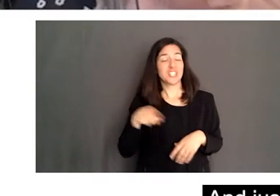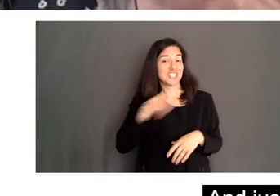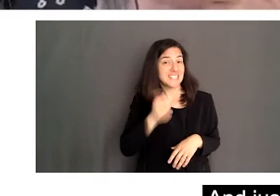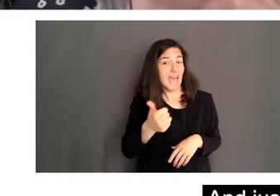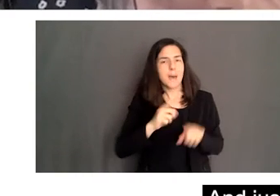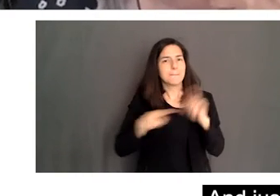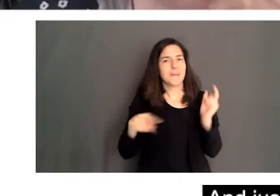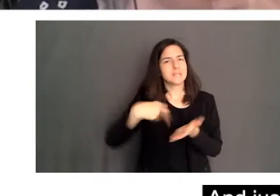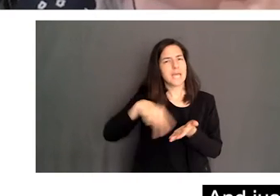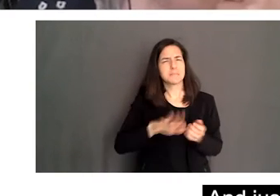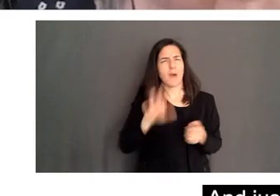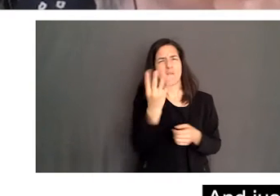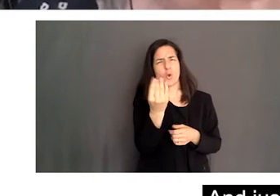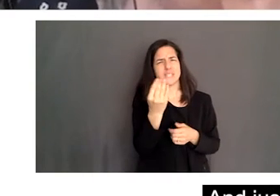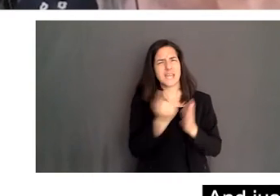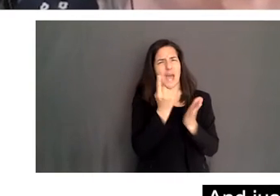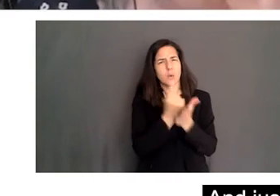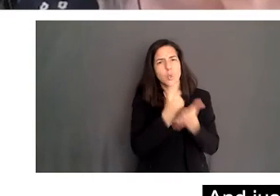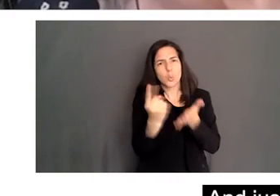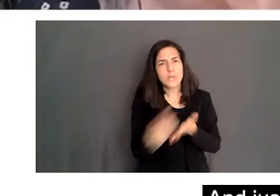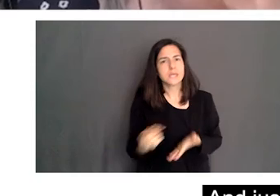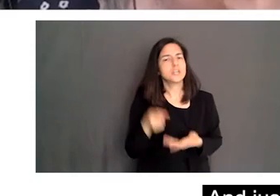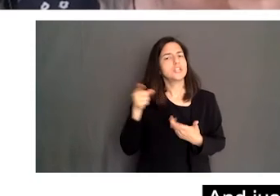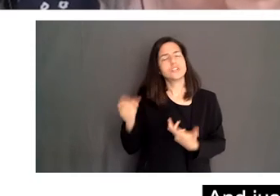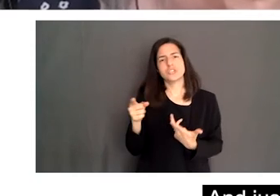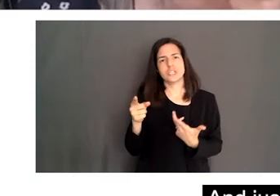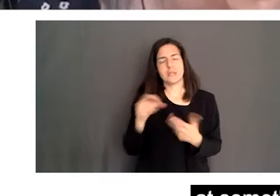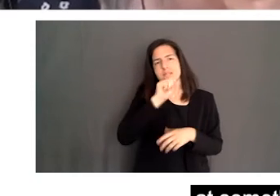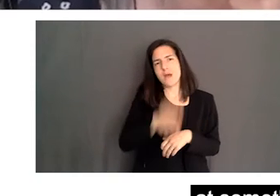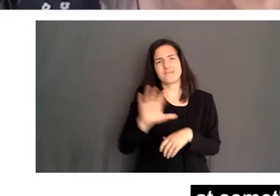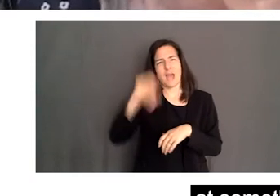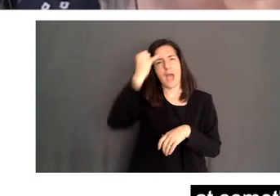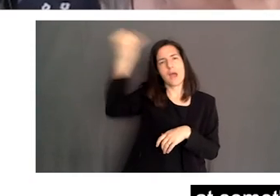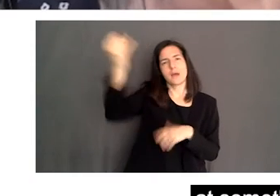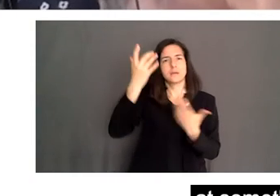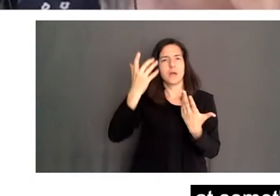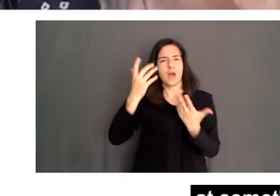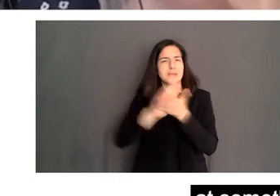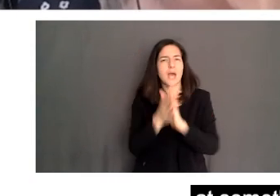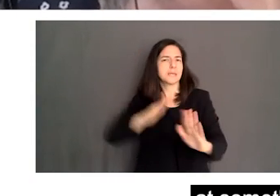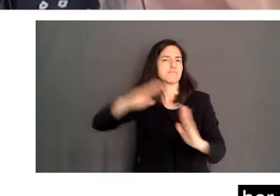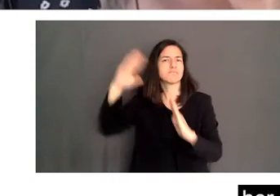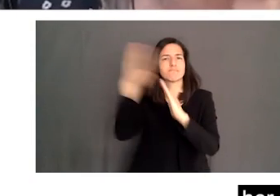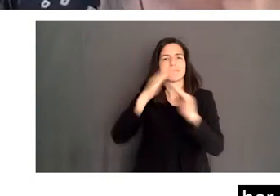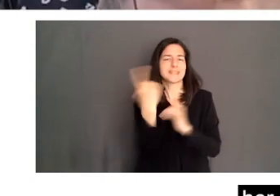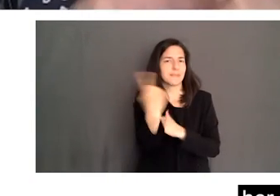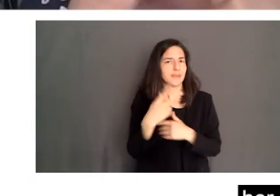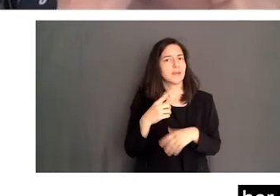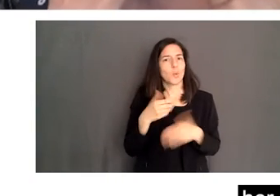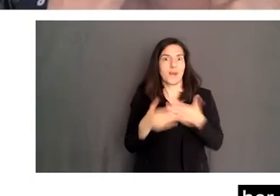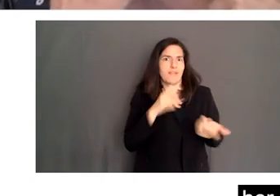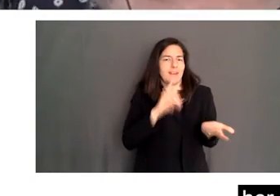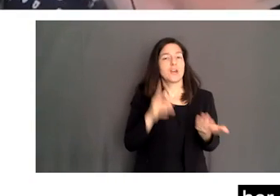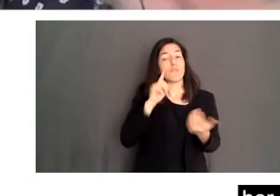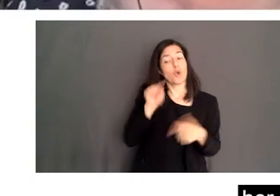Wow. And just loves, loves the idea of being excellent at something. Whatever that something is. for her, it's dance and